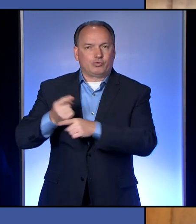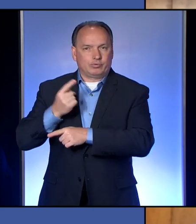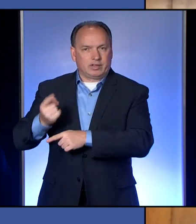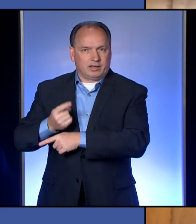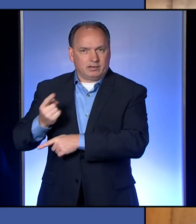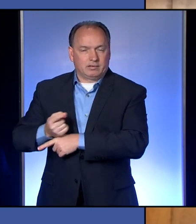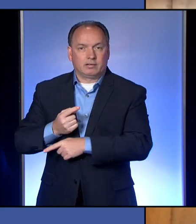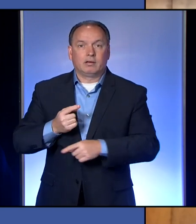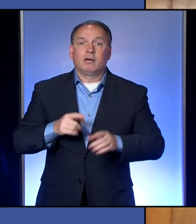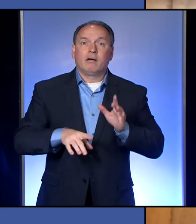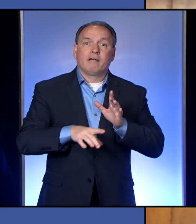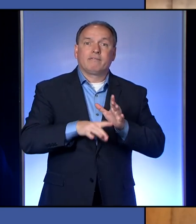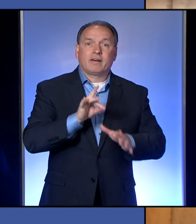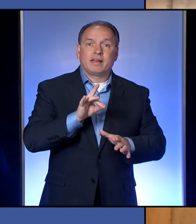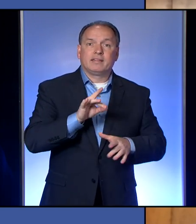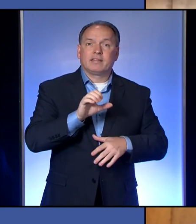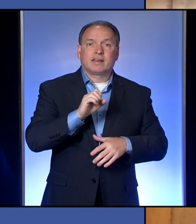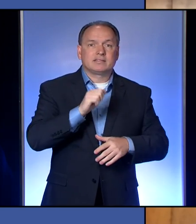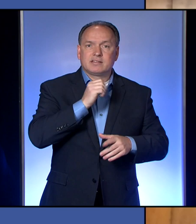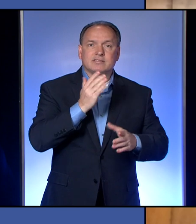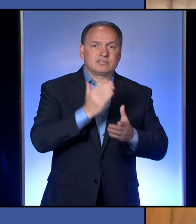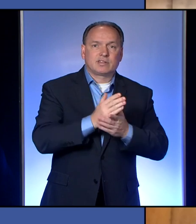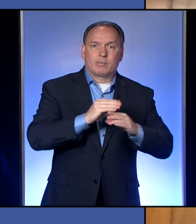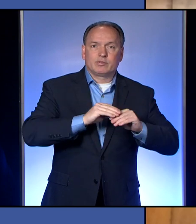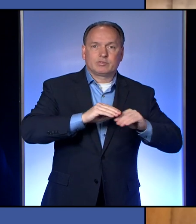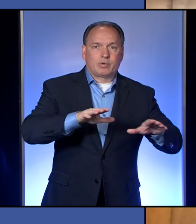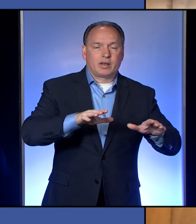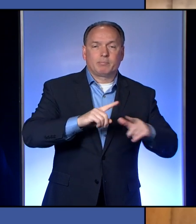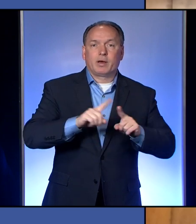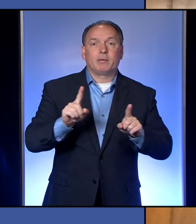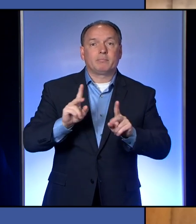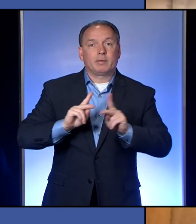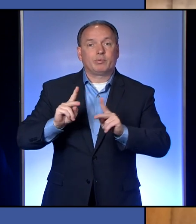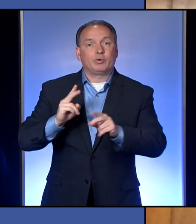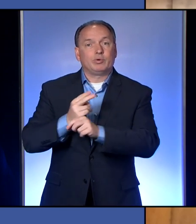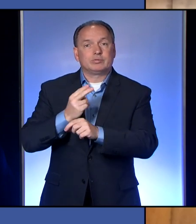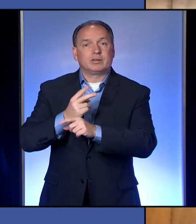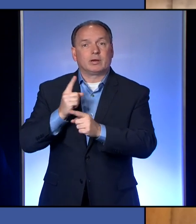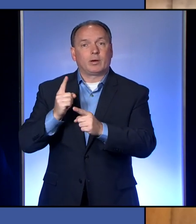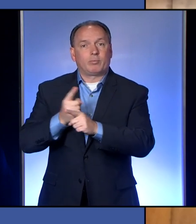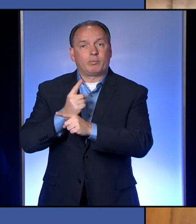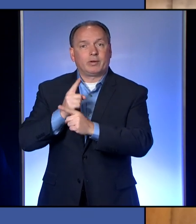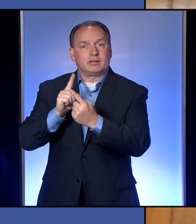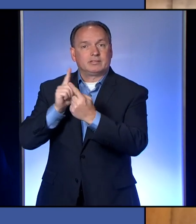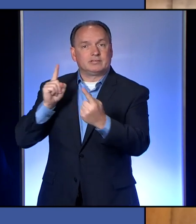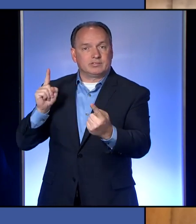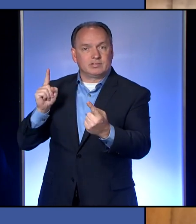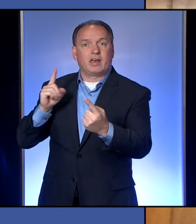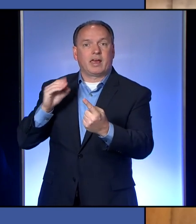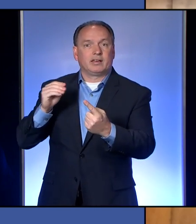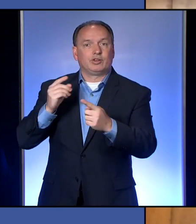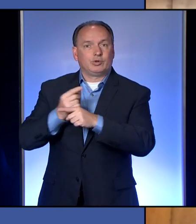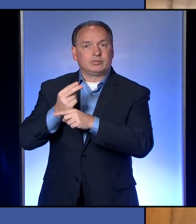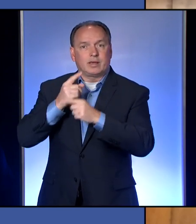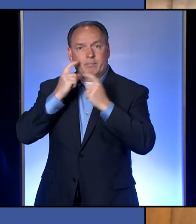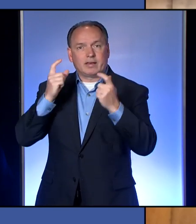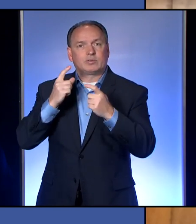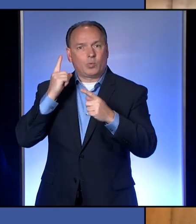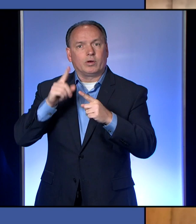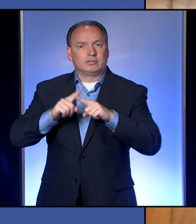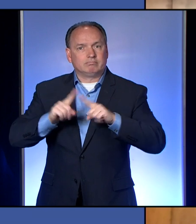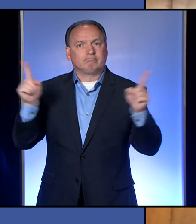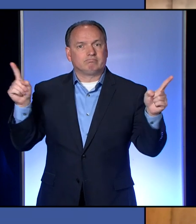stop the spread. It's people using appropriate social distancing and especially using masks that's going to make the most difference.